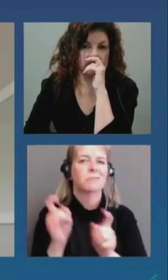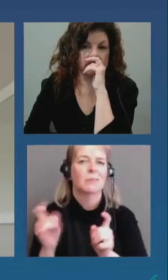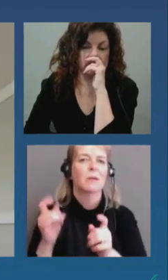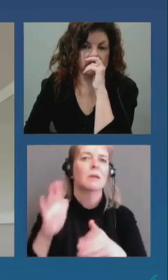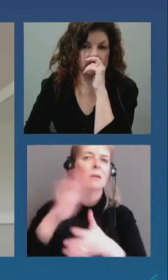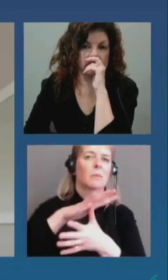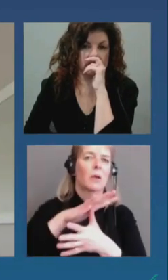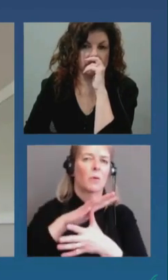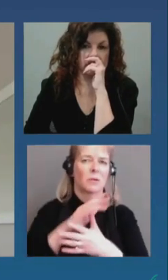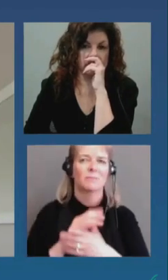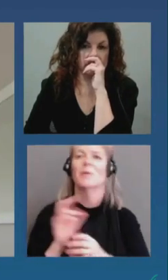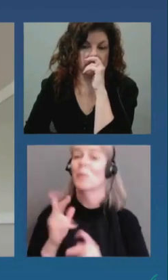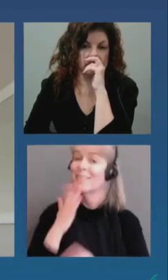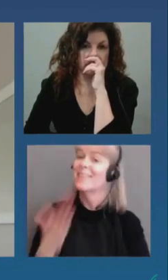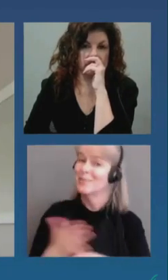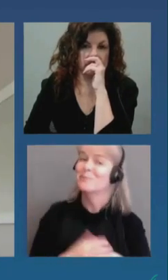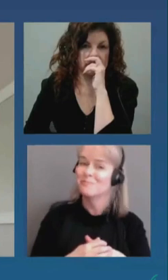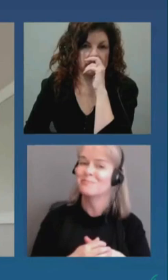yeah. Okay. Thank you.